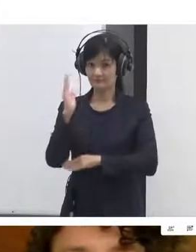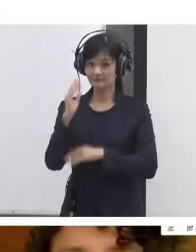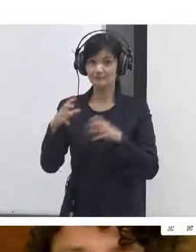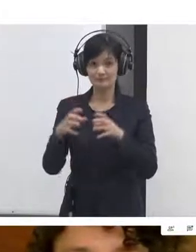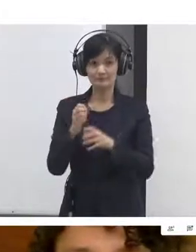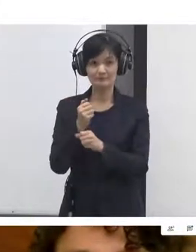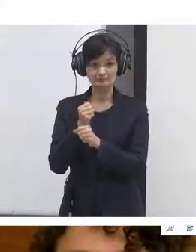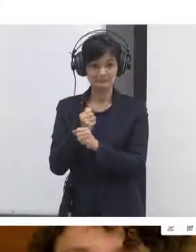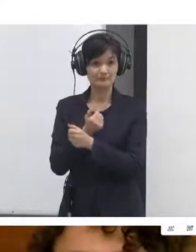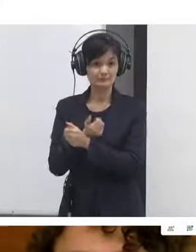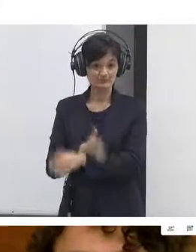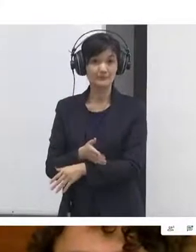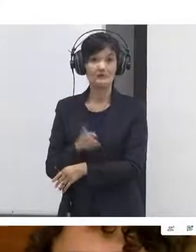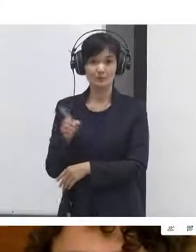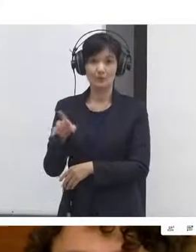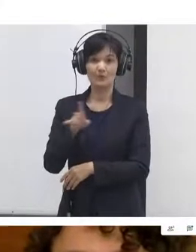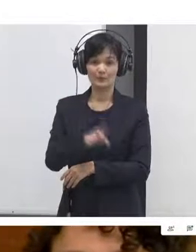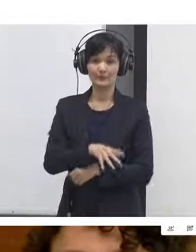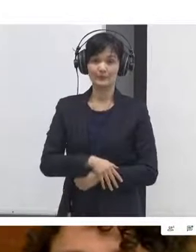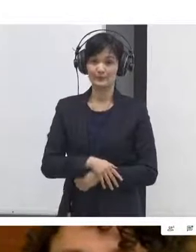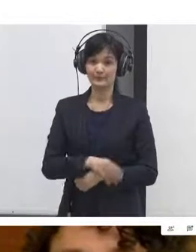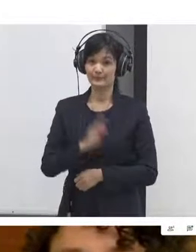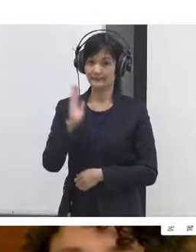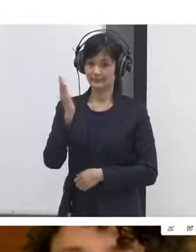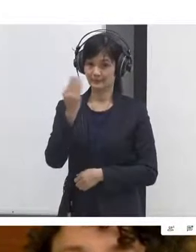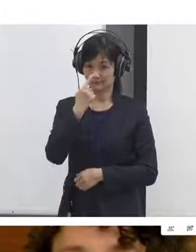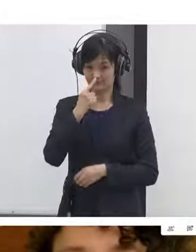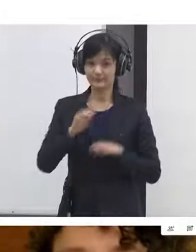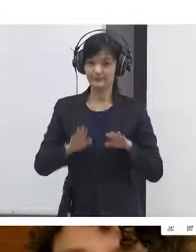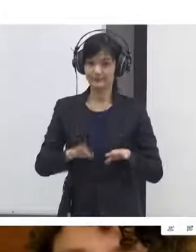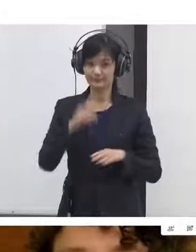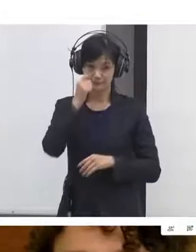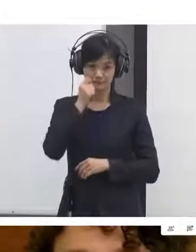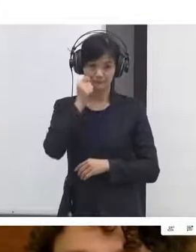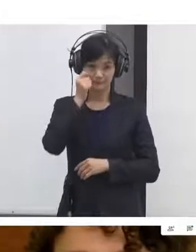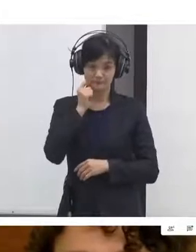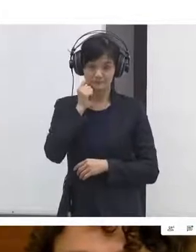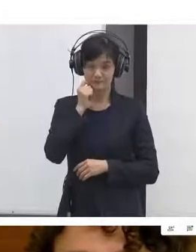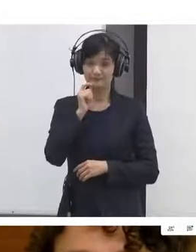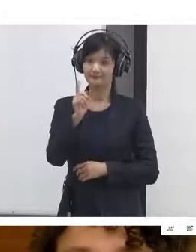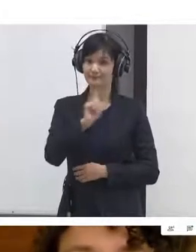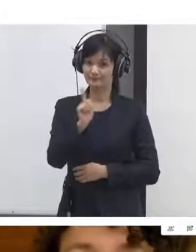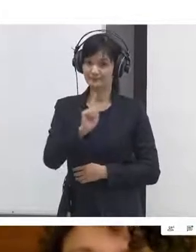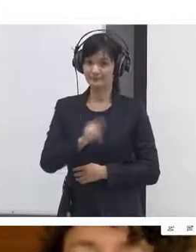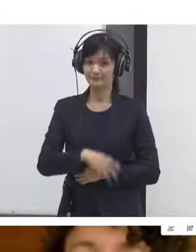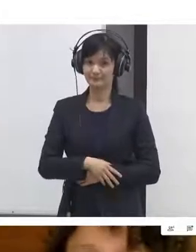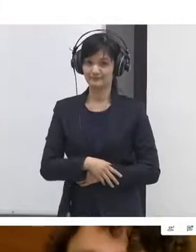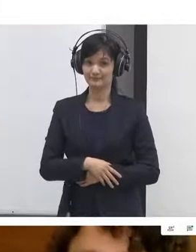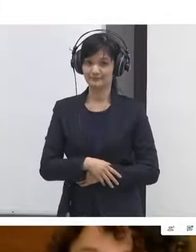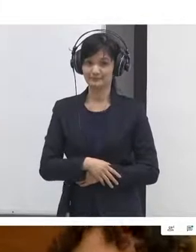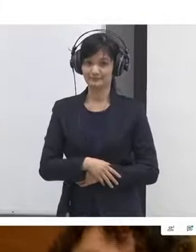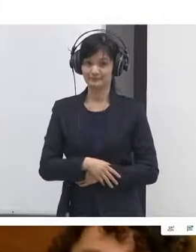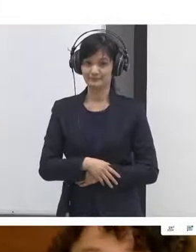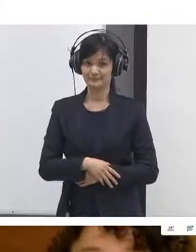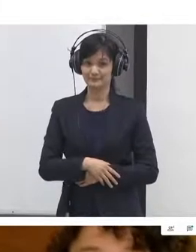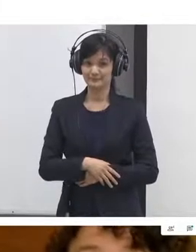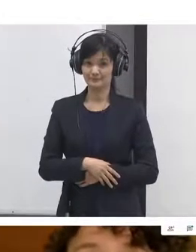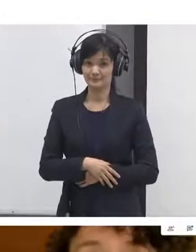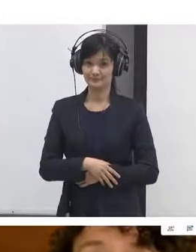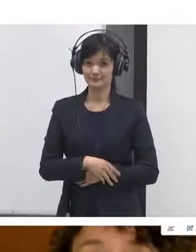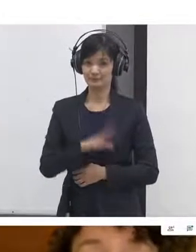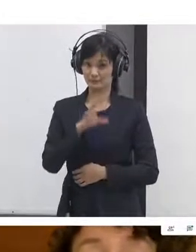what I'm what I'm interested in is there may be a work team but what are they working for